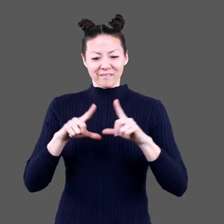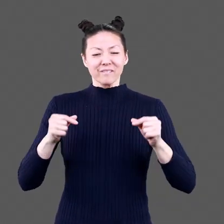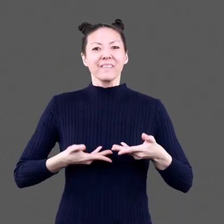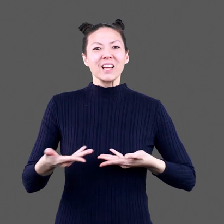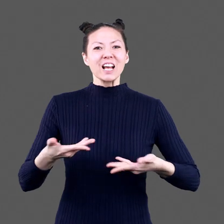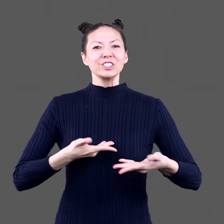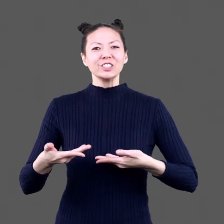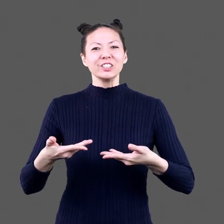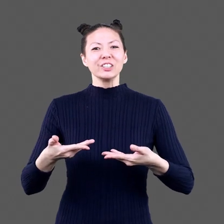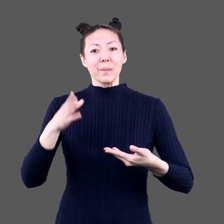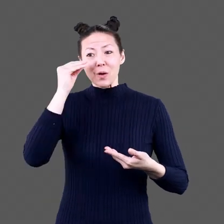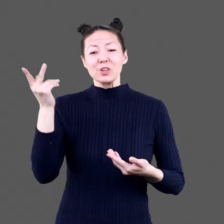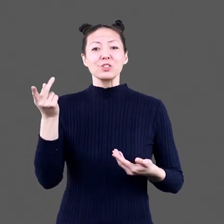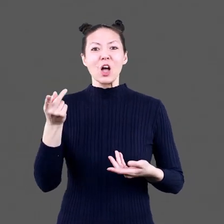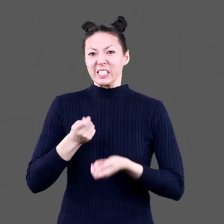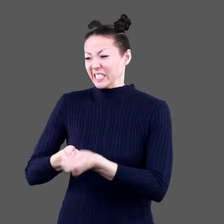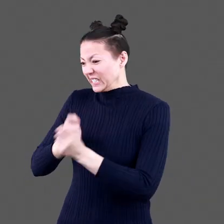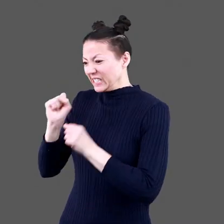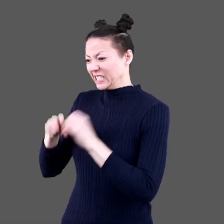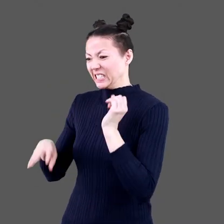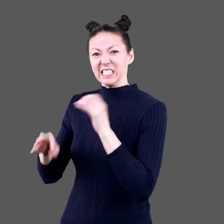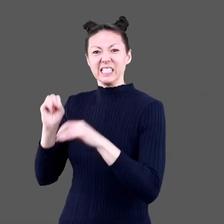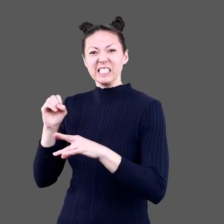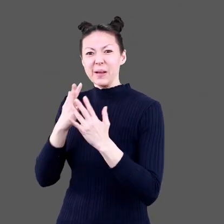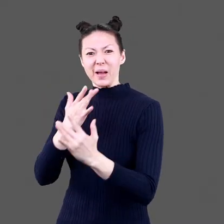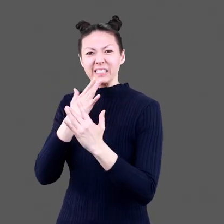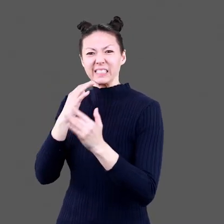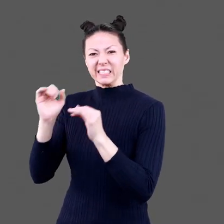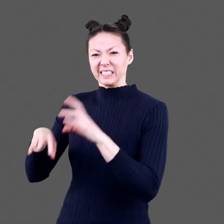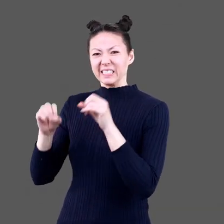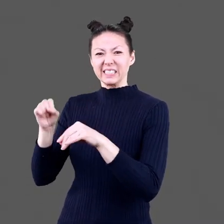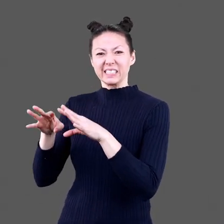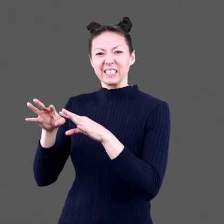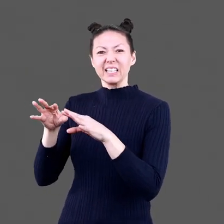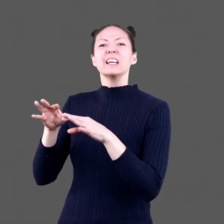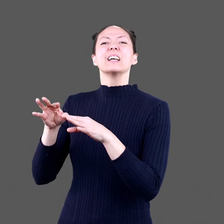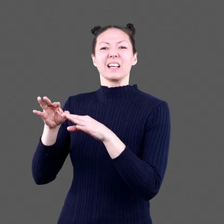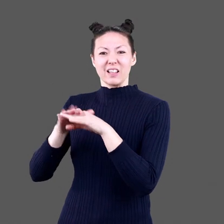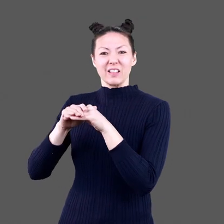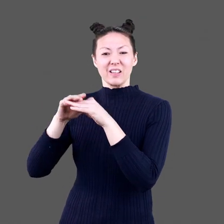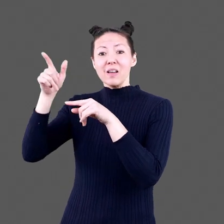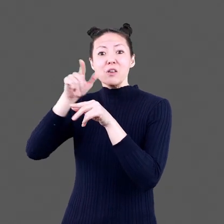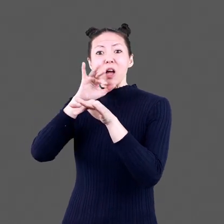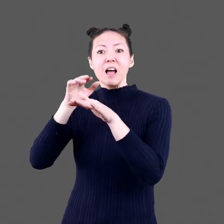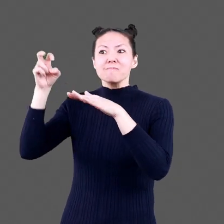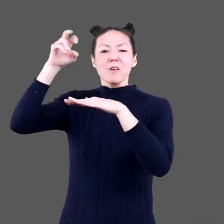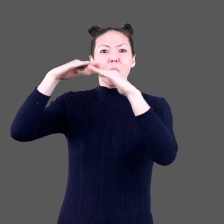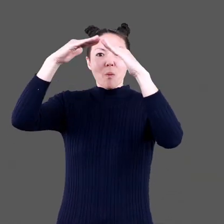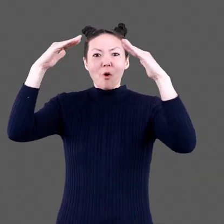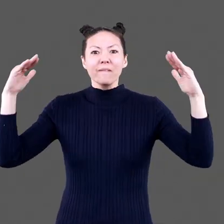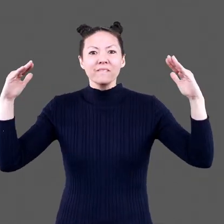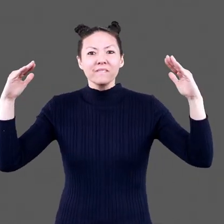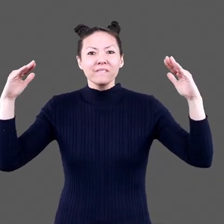invitations In the backyard, the boy and dog bury salsa in the ground Perched on the top of the roof,